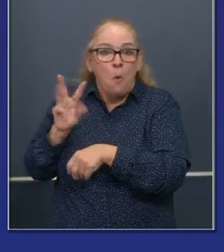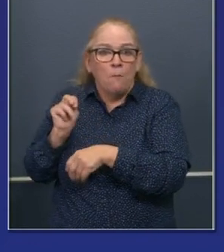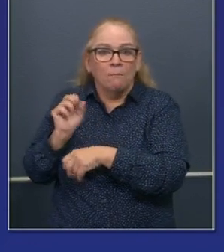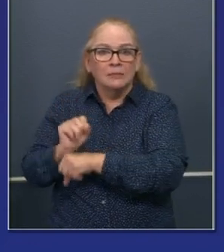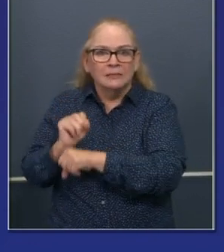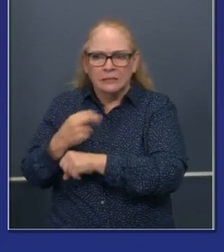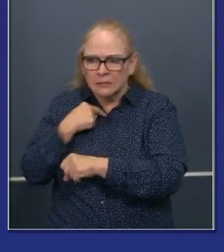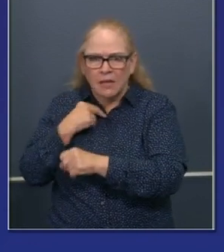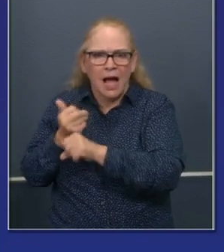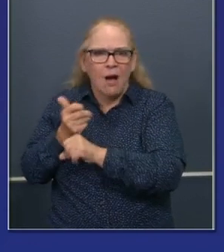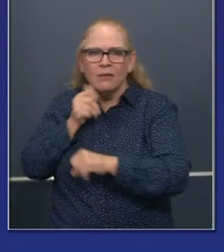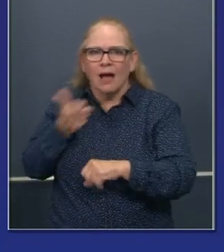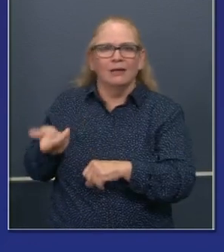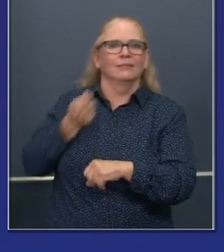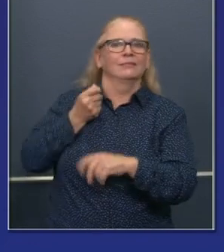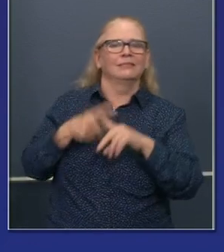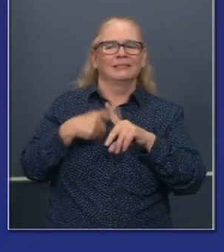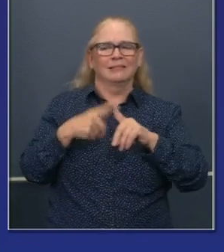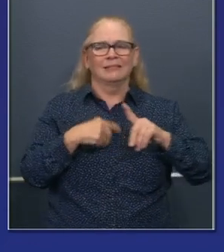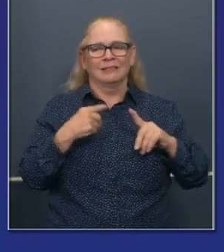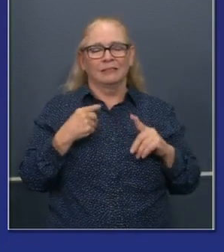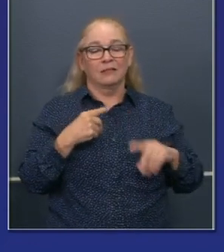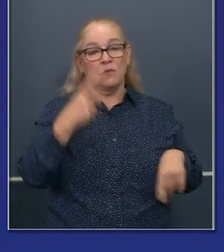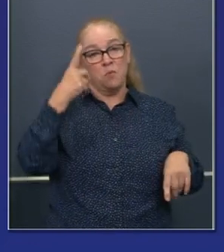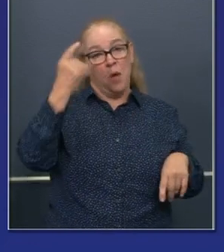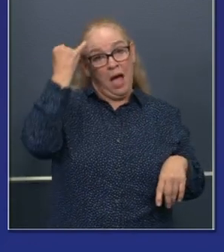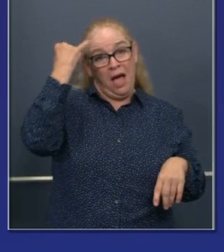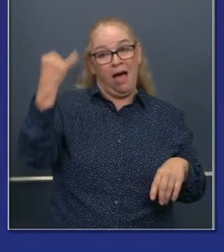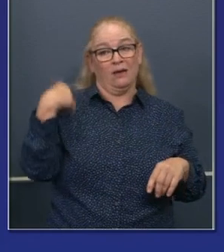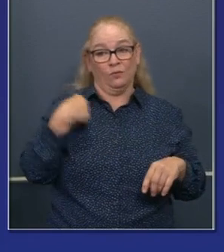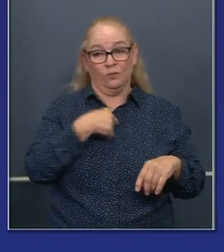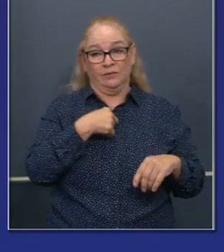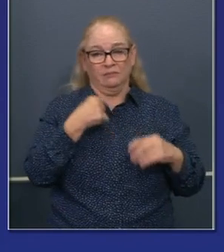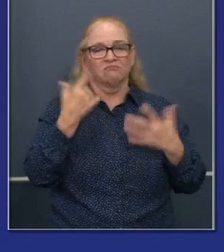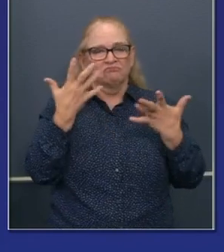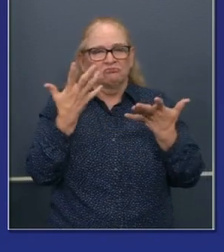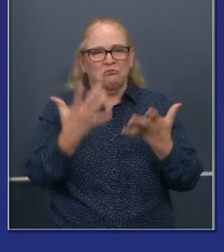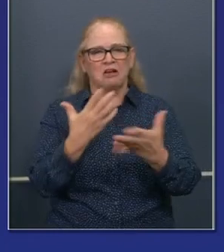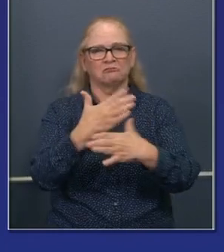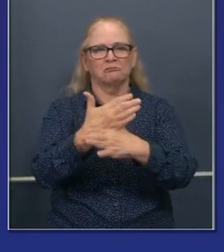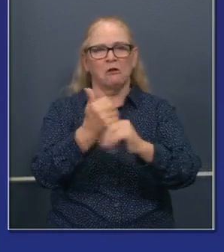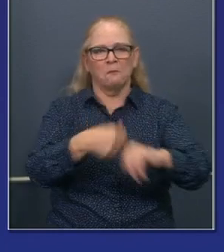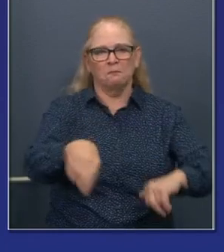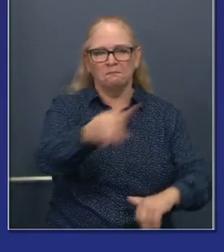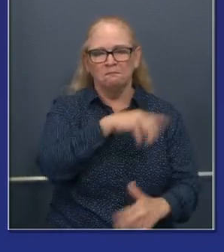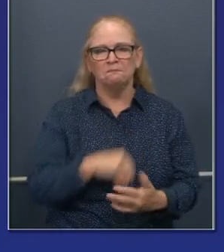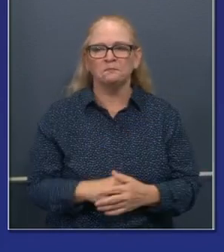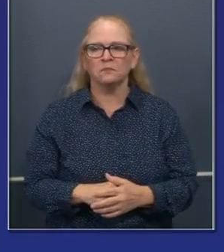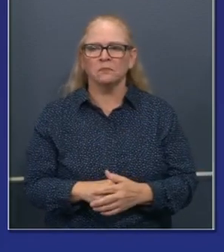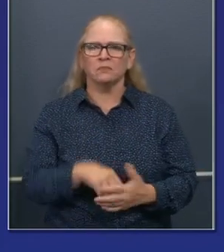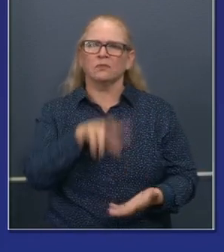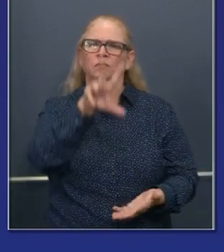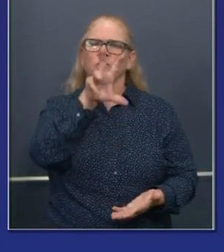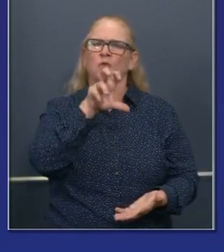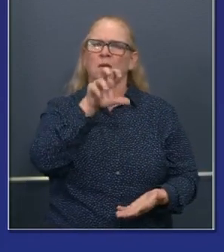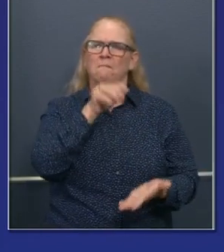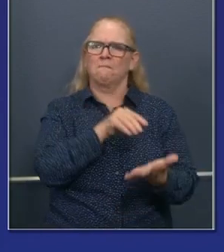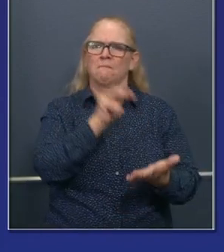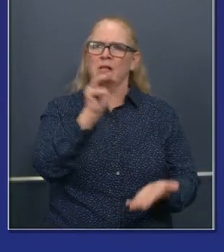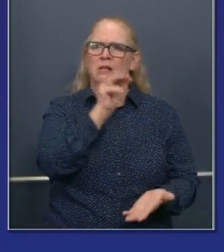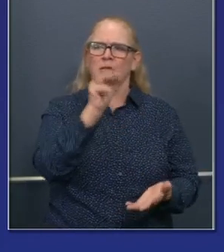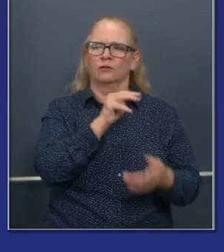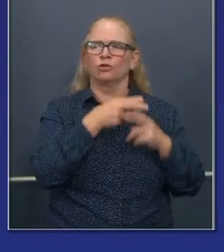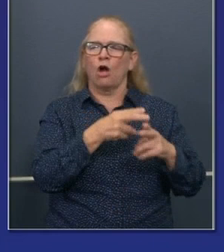we are committed to is accelerating the distribution of the $300 million in our national mortgage